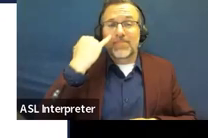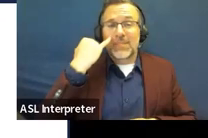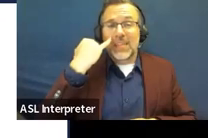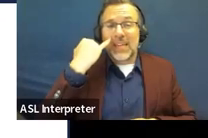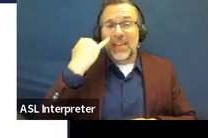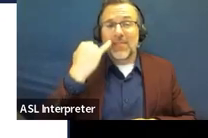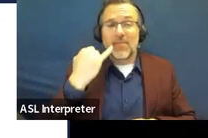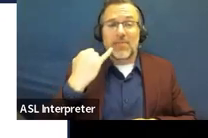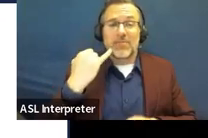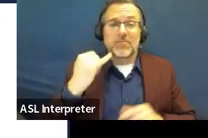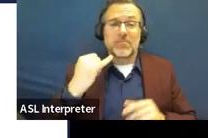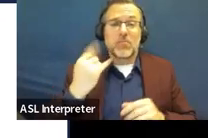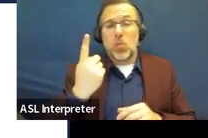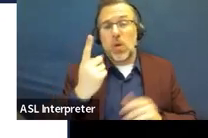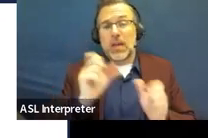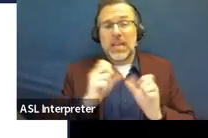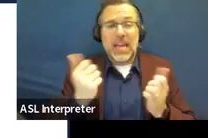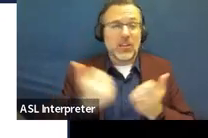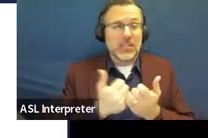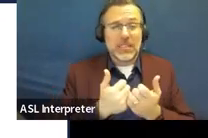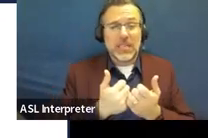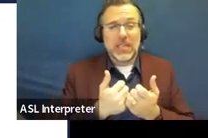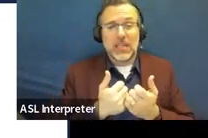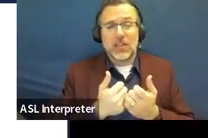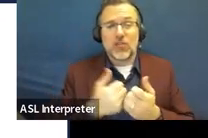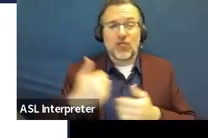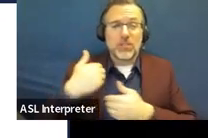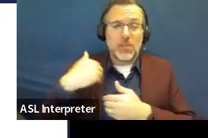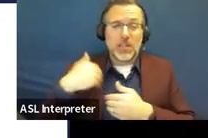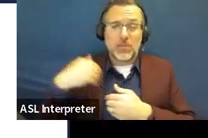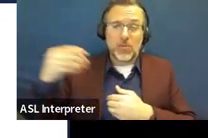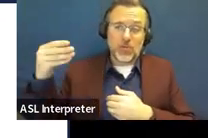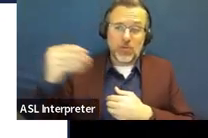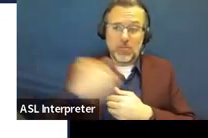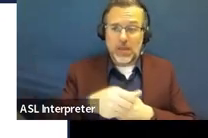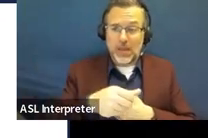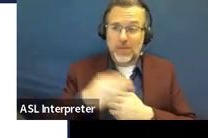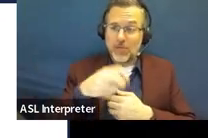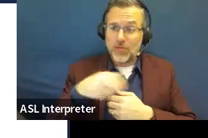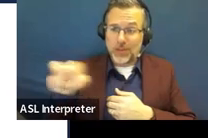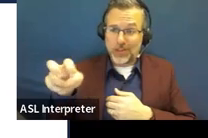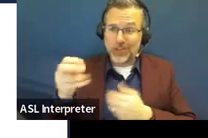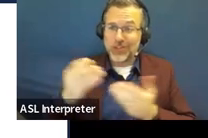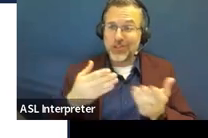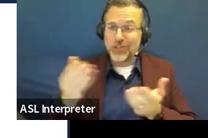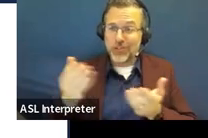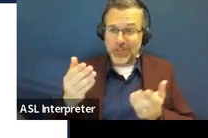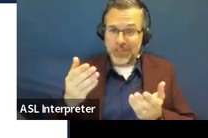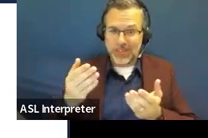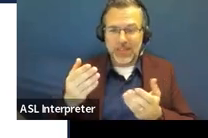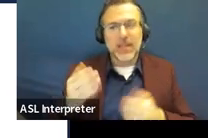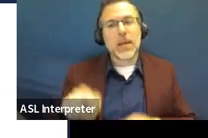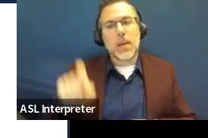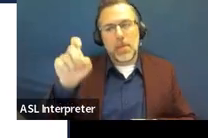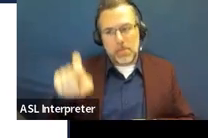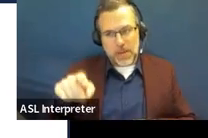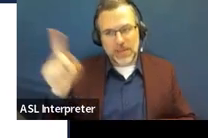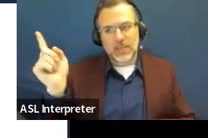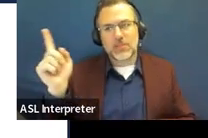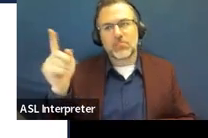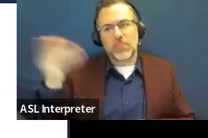to be responsible for paying for any transition services, they must be invited by the SAU.